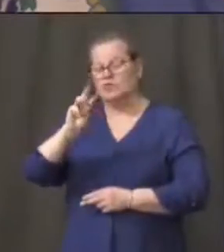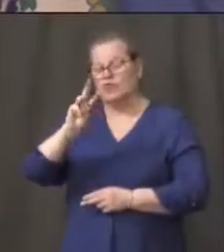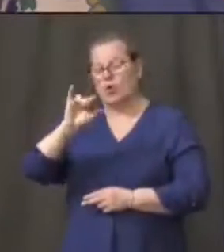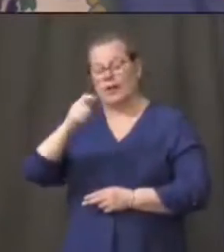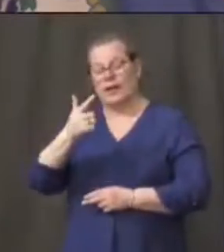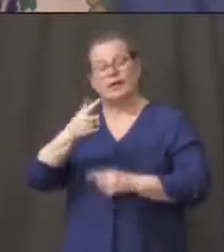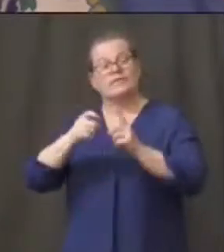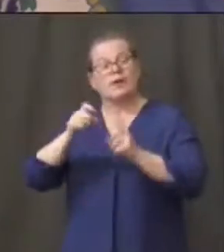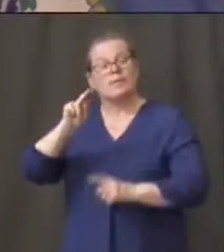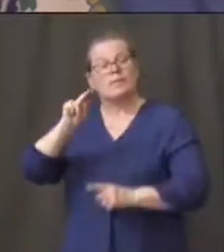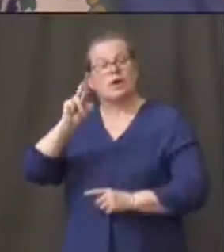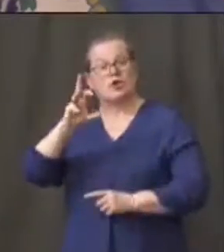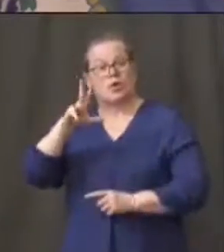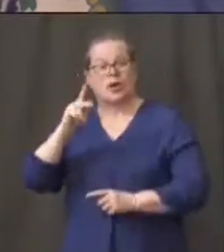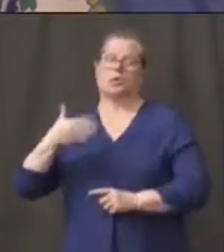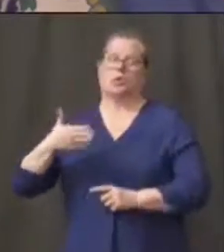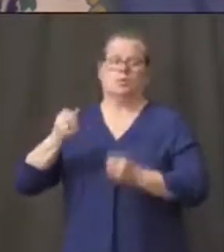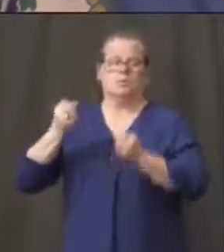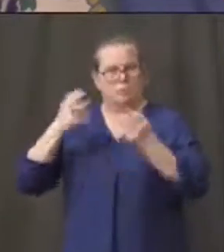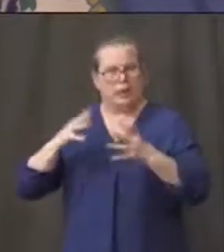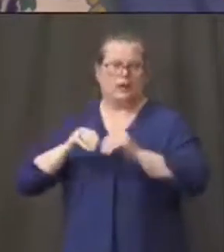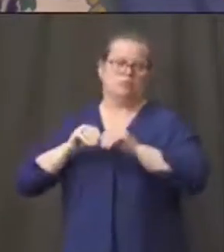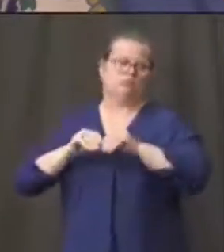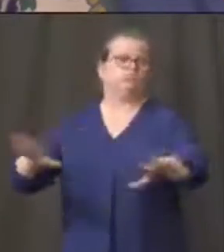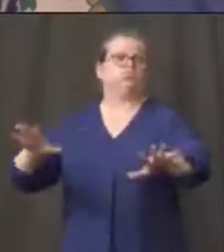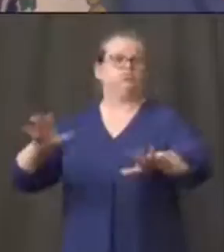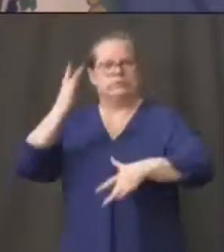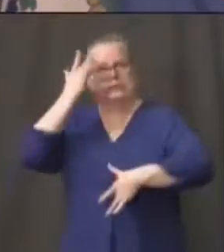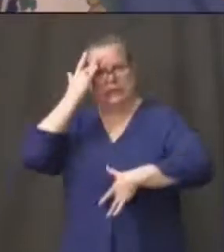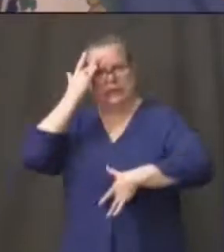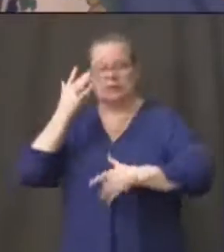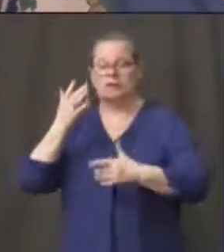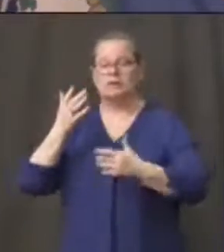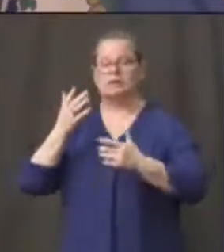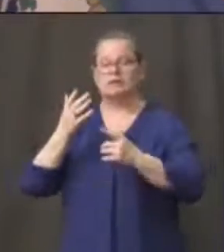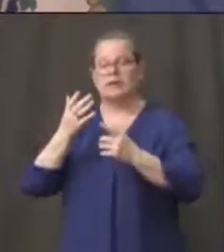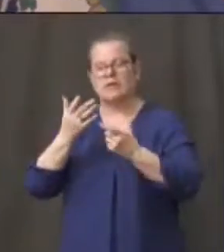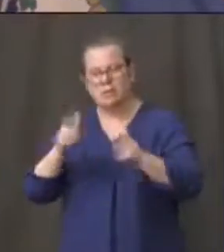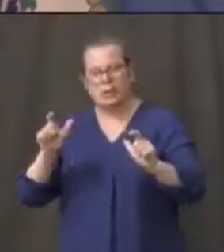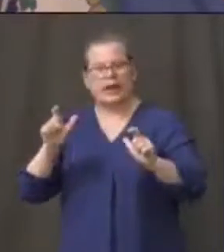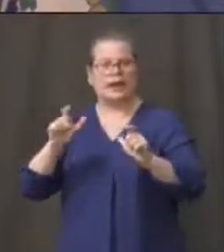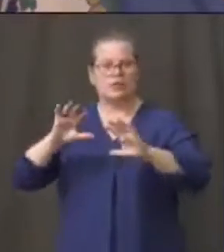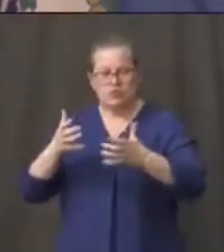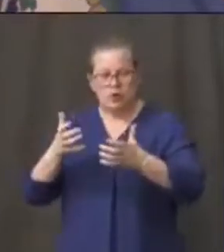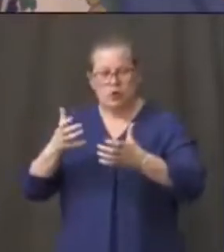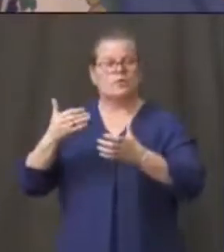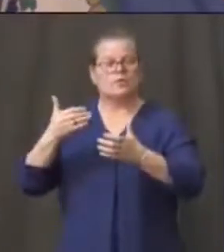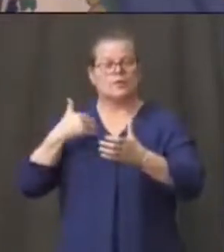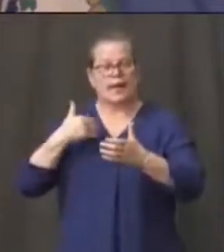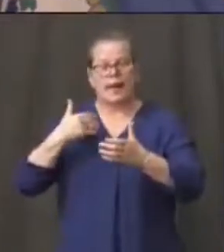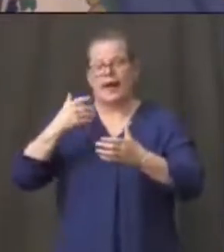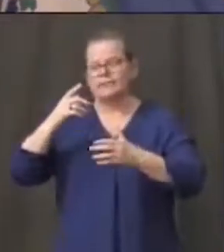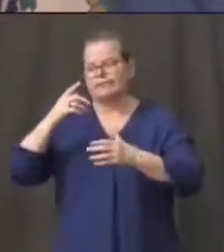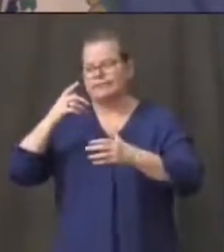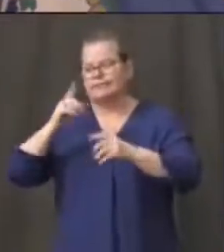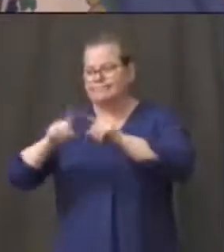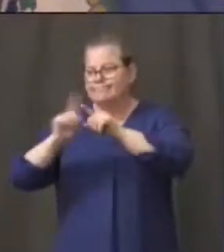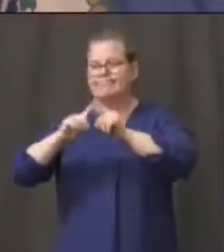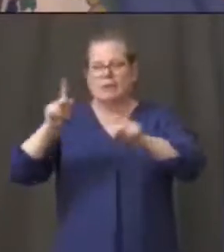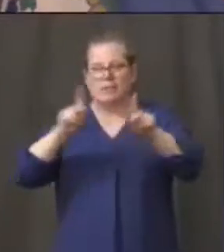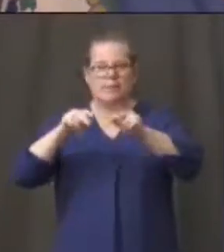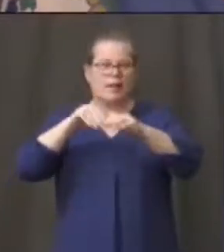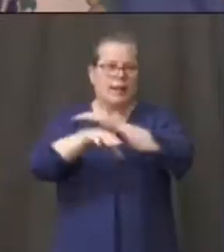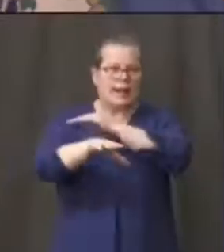They have a number of big stores there. So they have a fair amount of population that comes in and out of Norwalk all the time, which may be